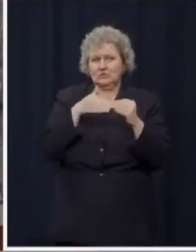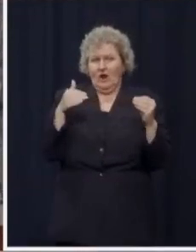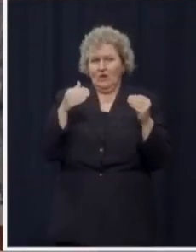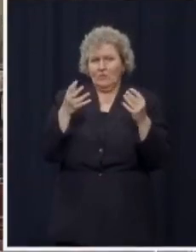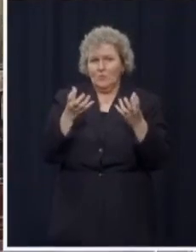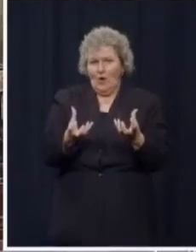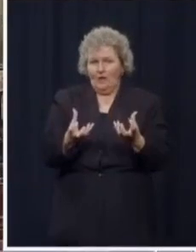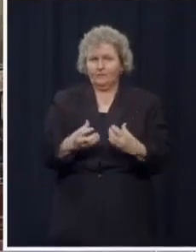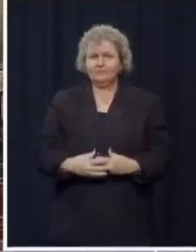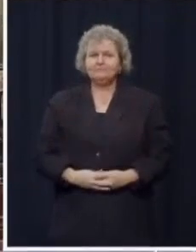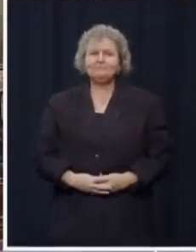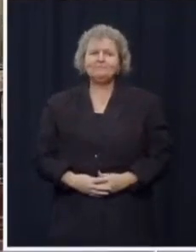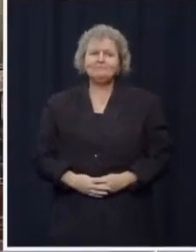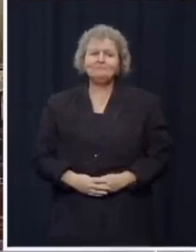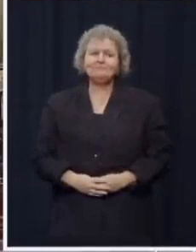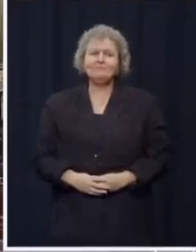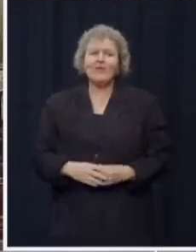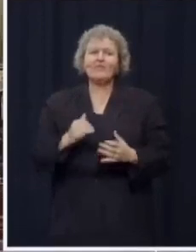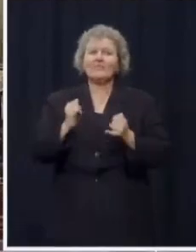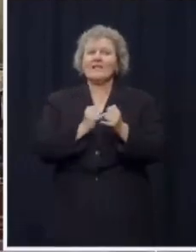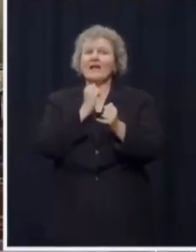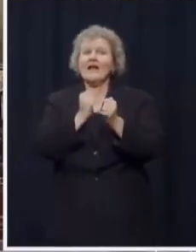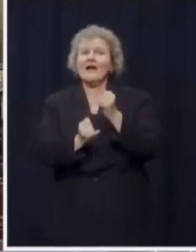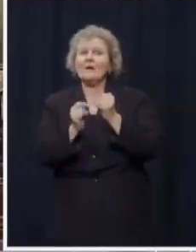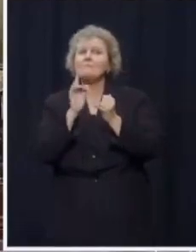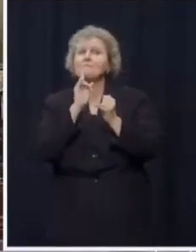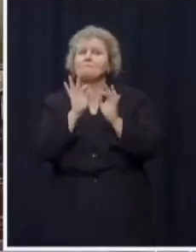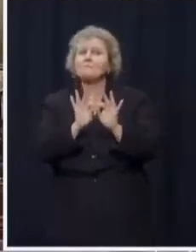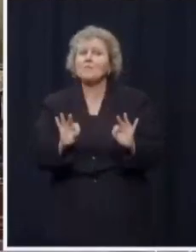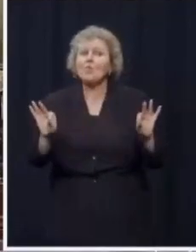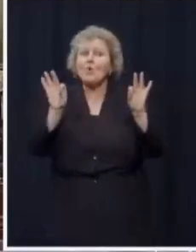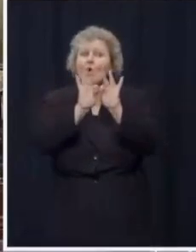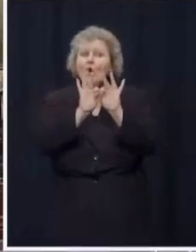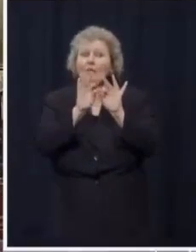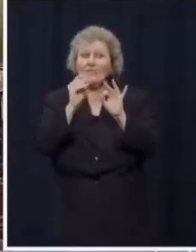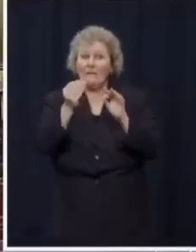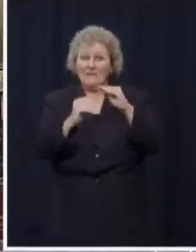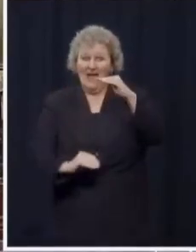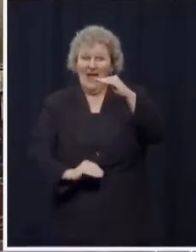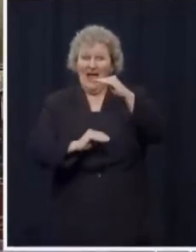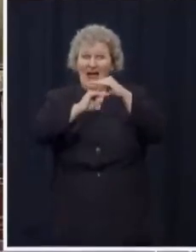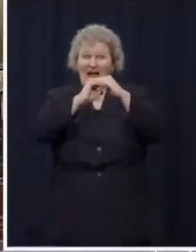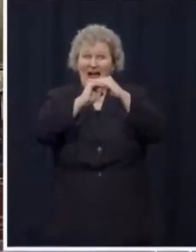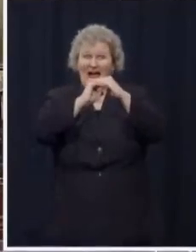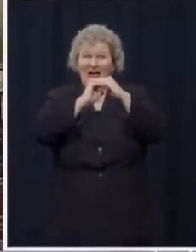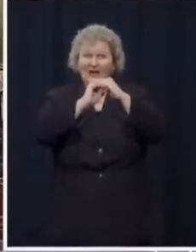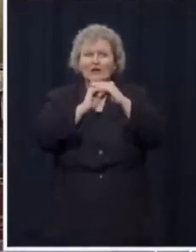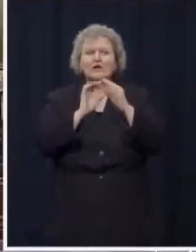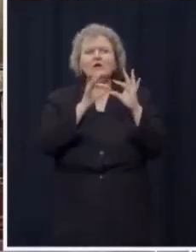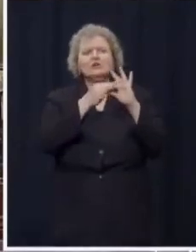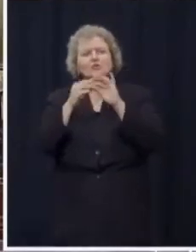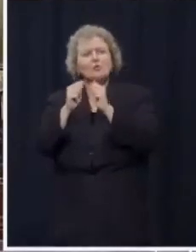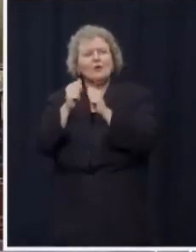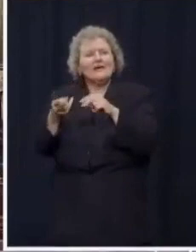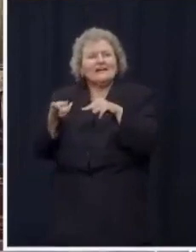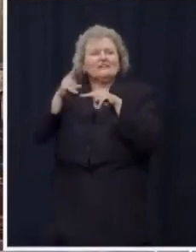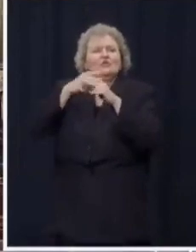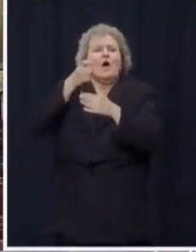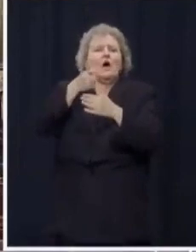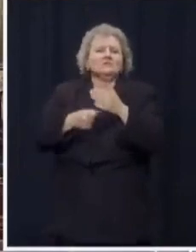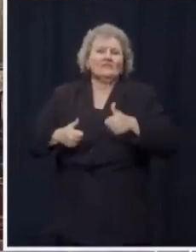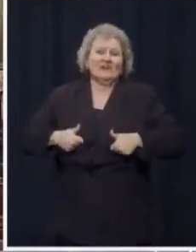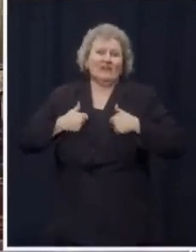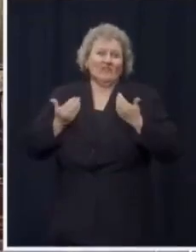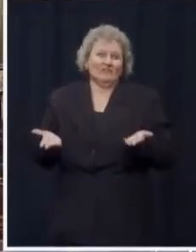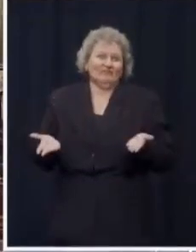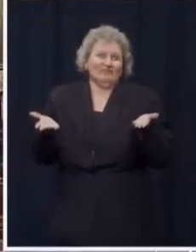Finally, finally, this is important. Again, want to tie that cap to increases in the cost of living so that this Commonwealth never